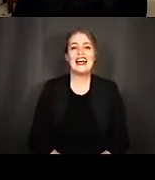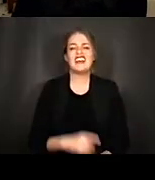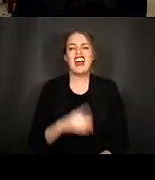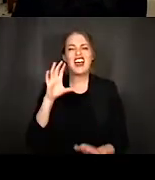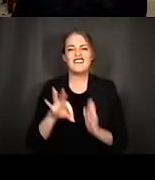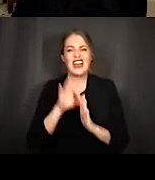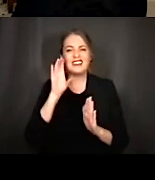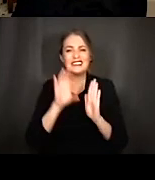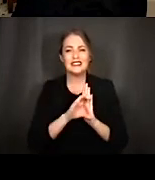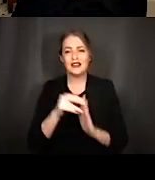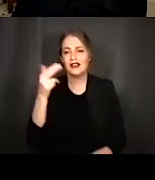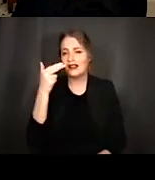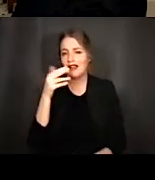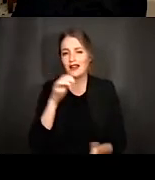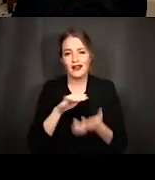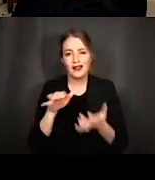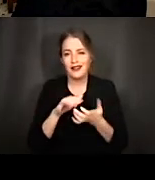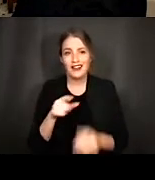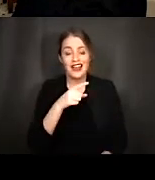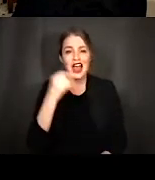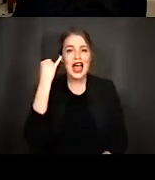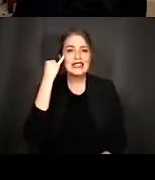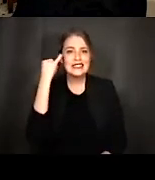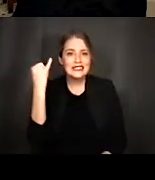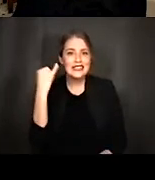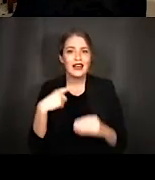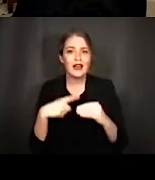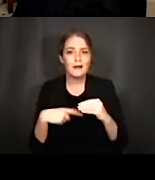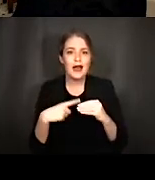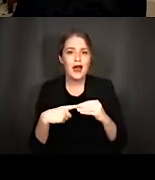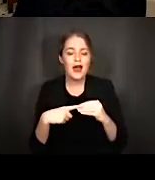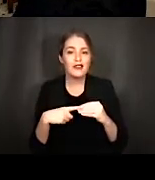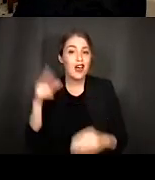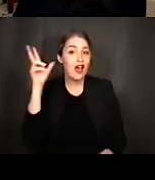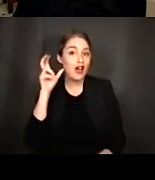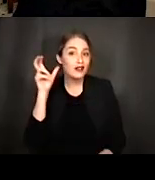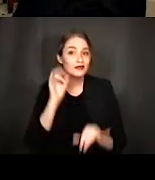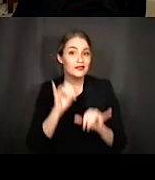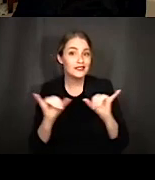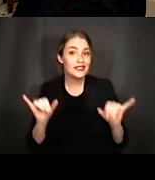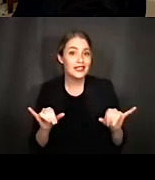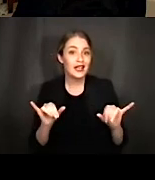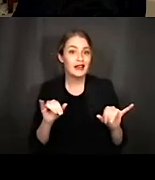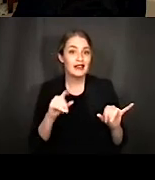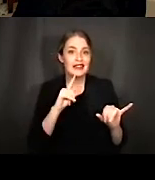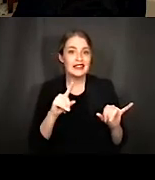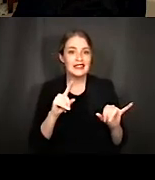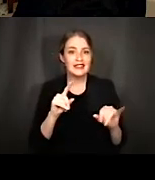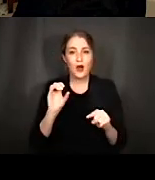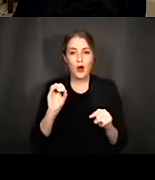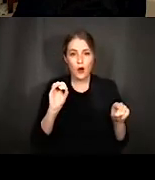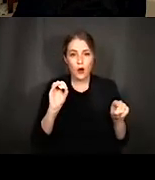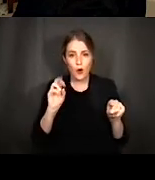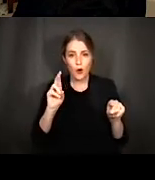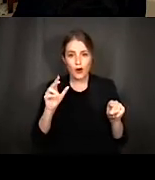was hilarious that um this idea that the auditory system is the organ of corti connected by